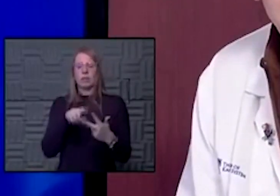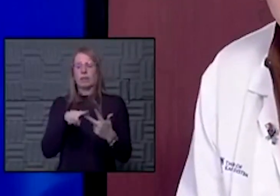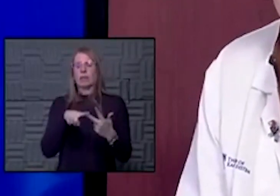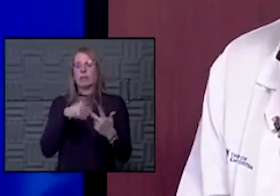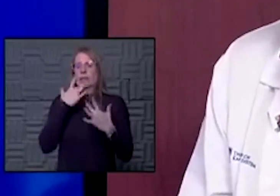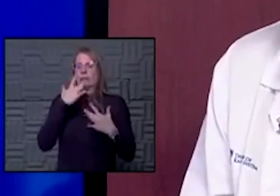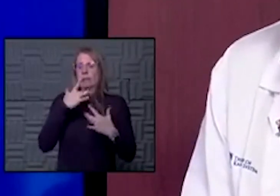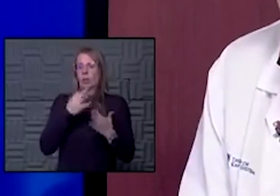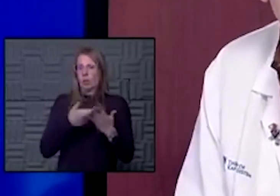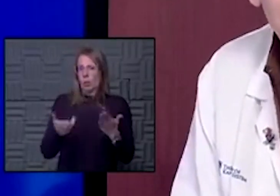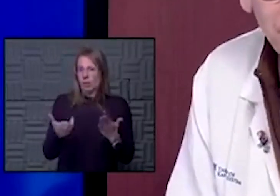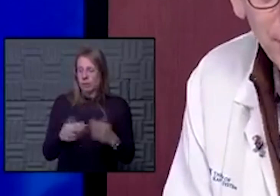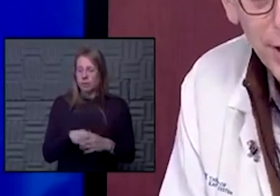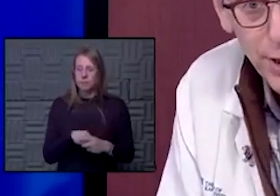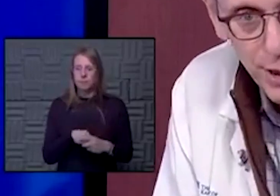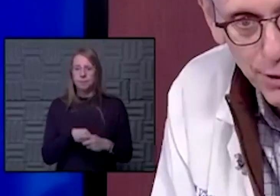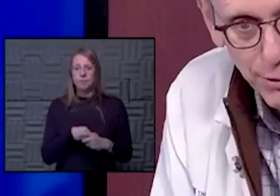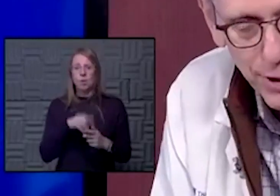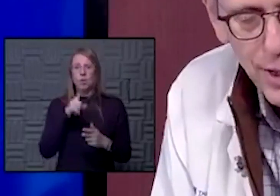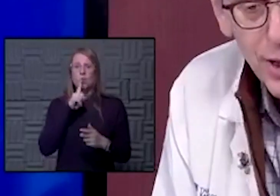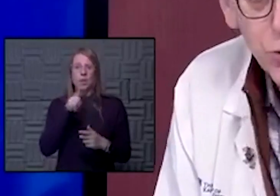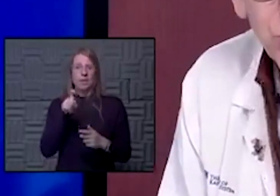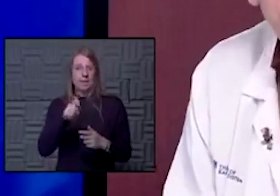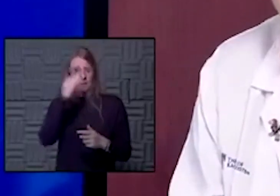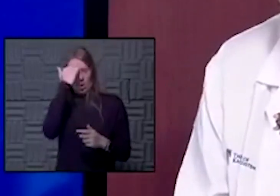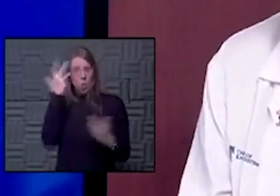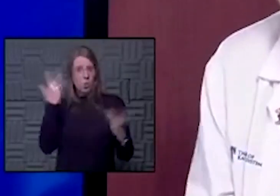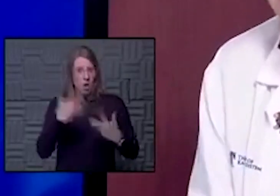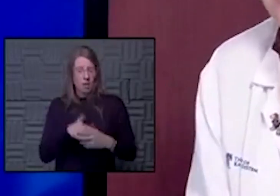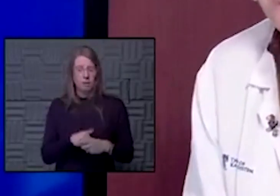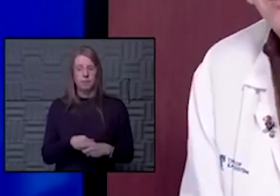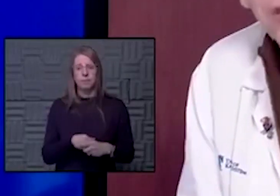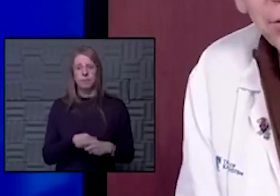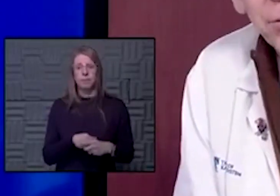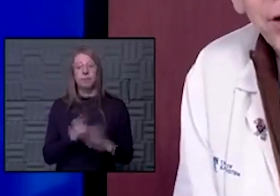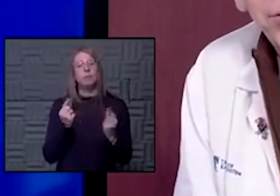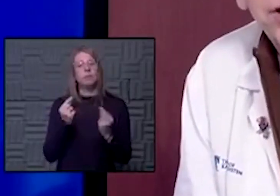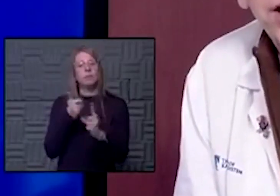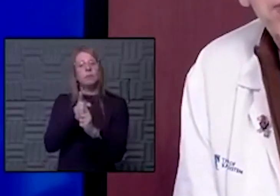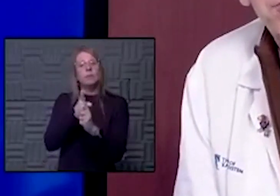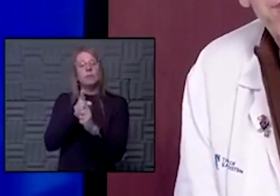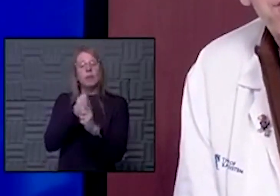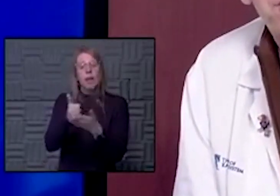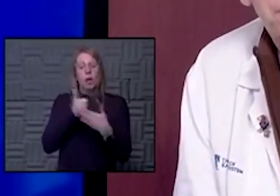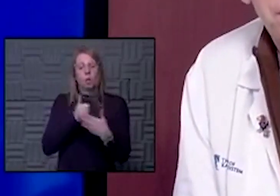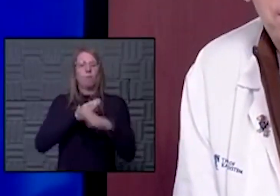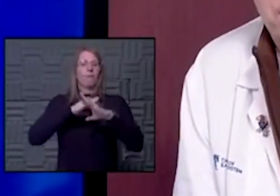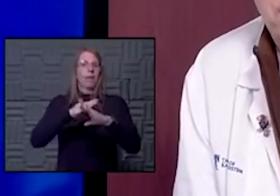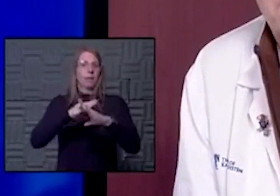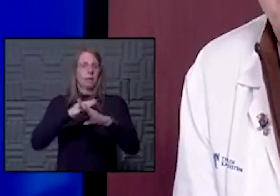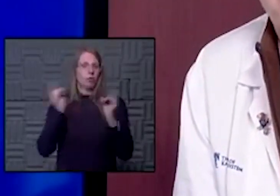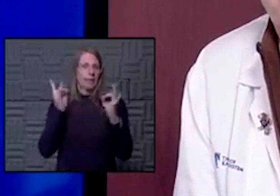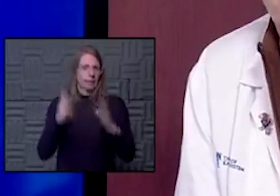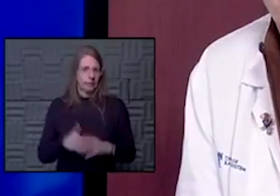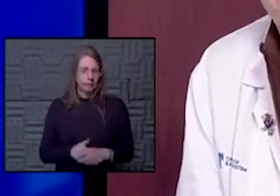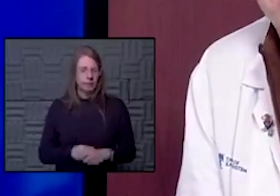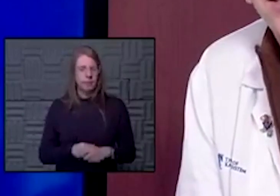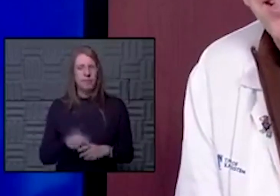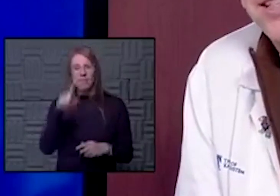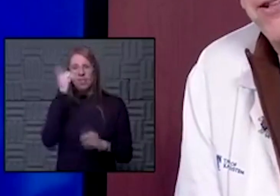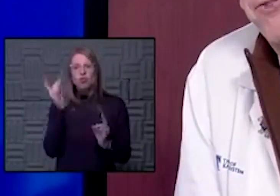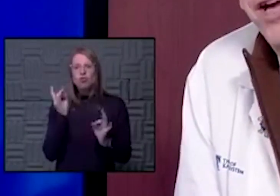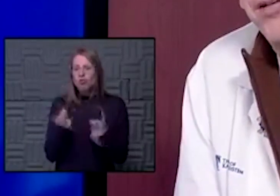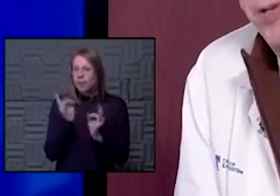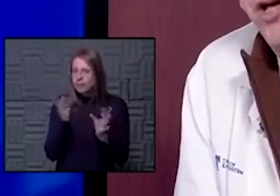resources. The thing you really need to hear is what you need to do in order to help prevent this crisis because the